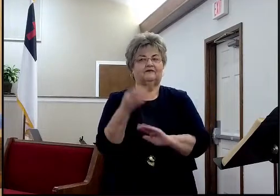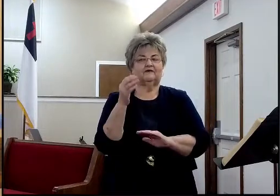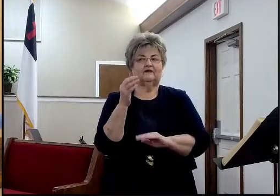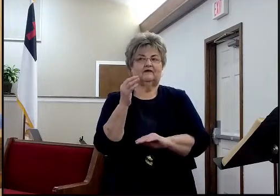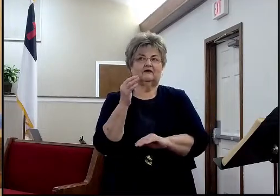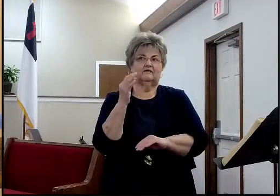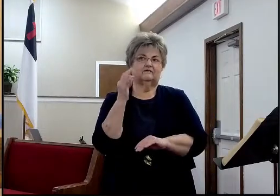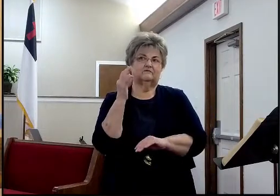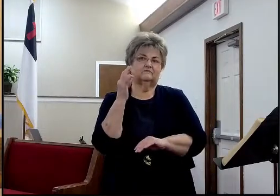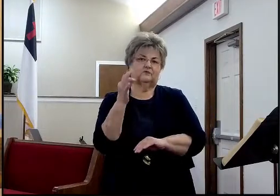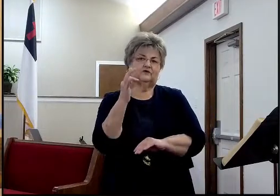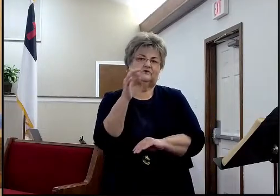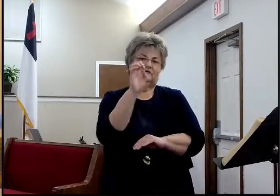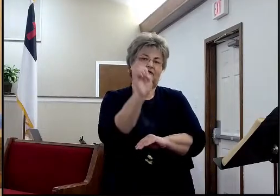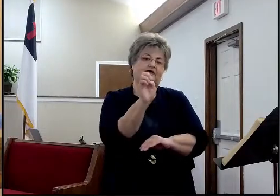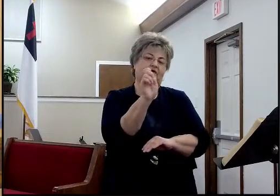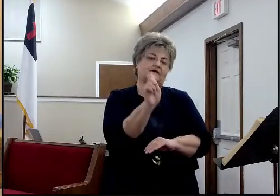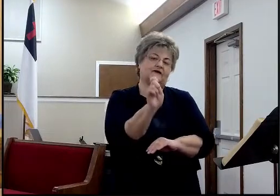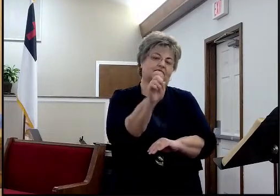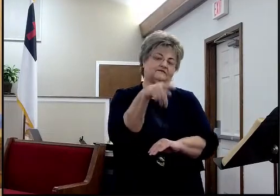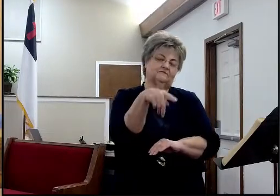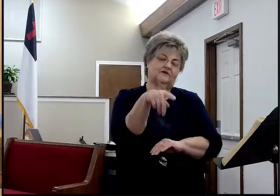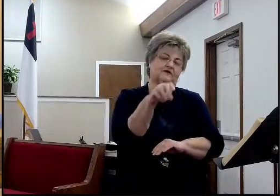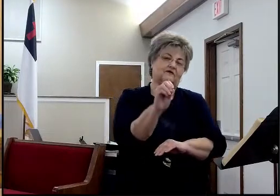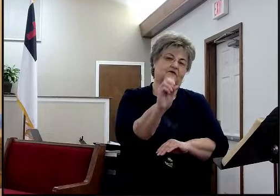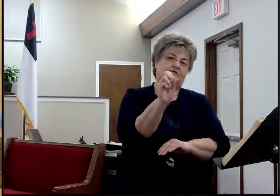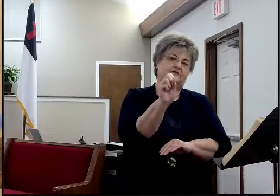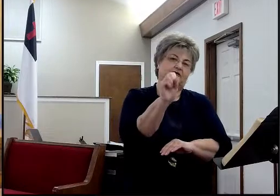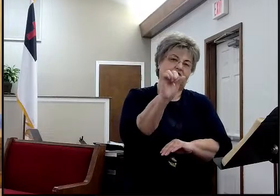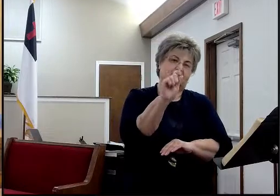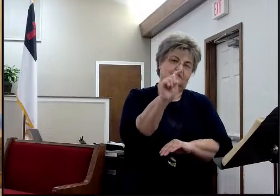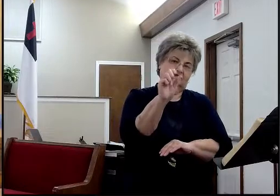And so sometimes it's just, it's necessary.